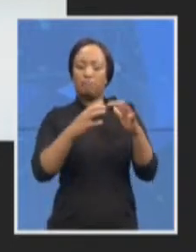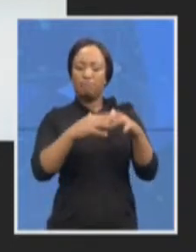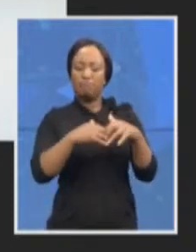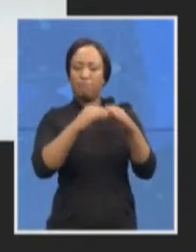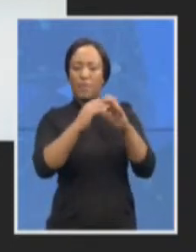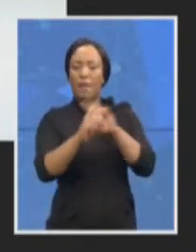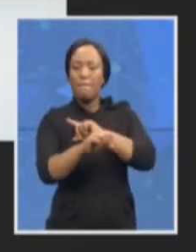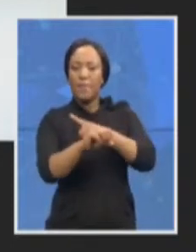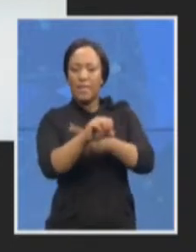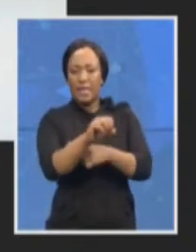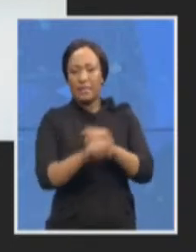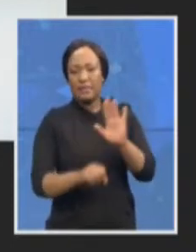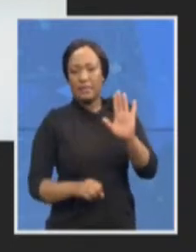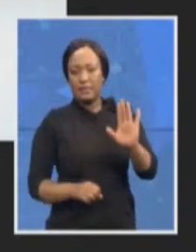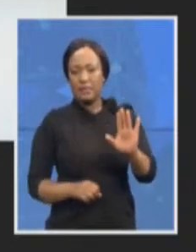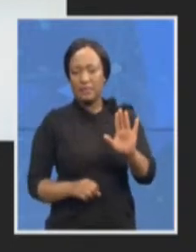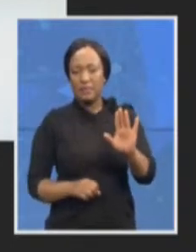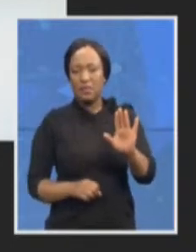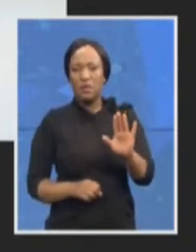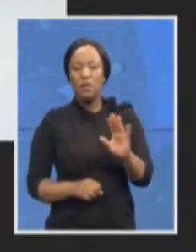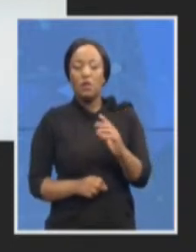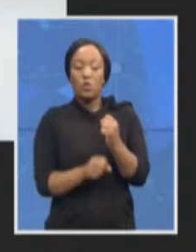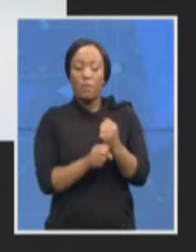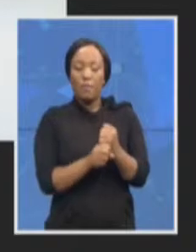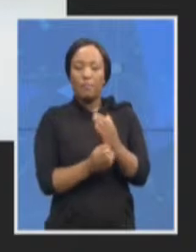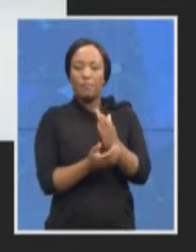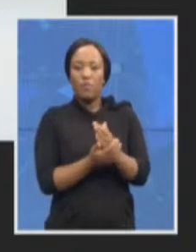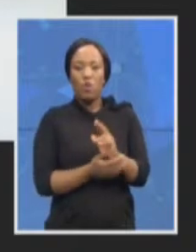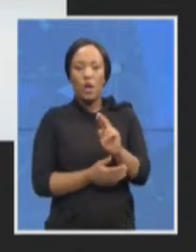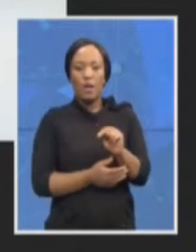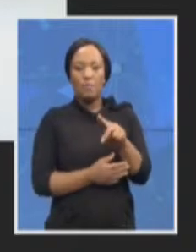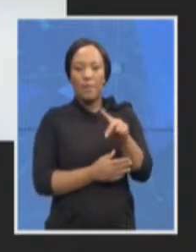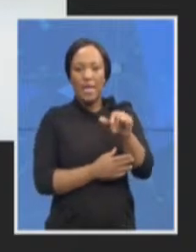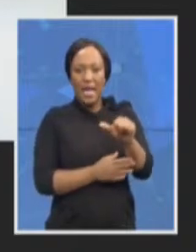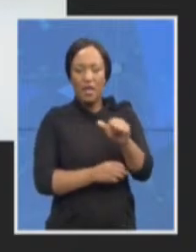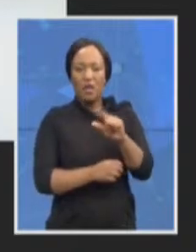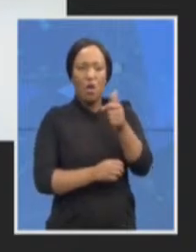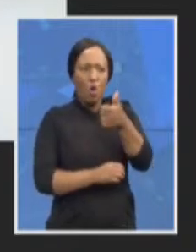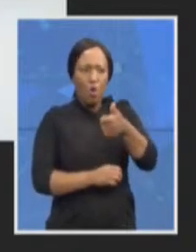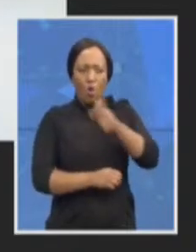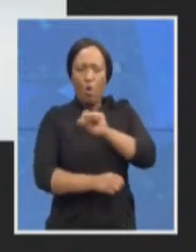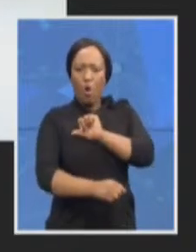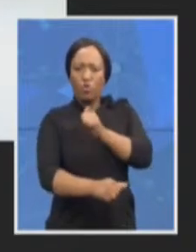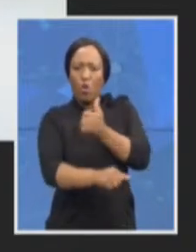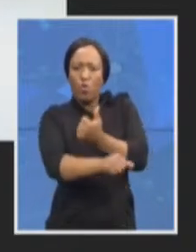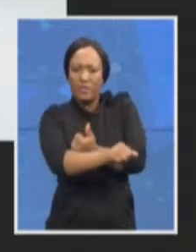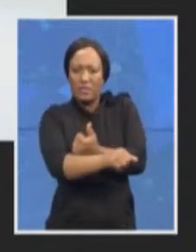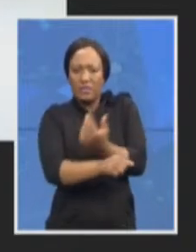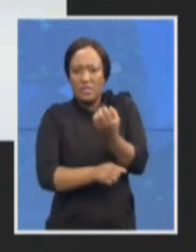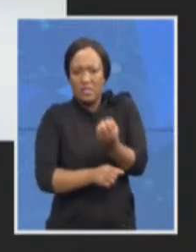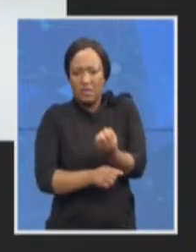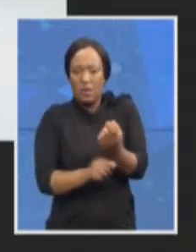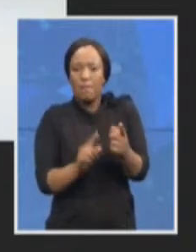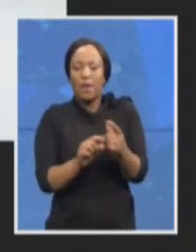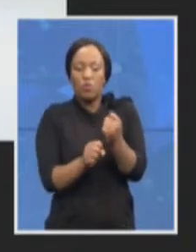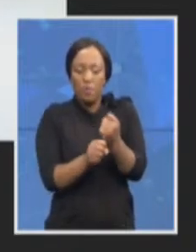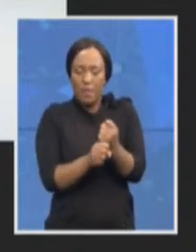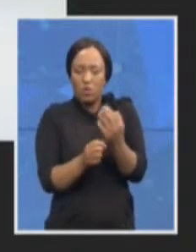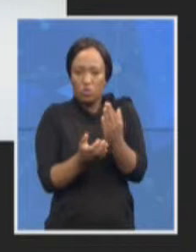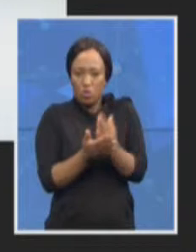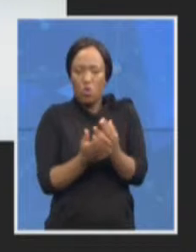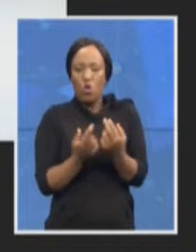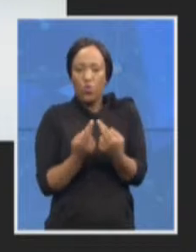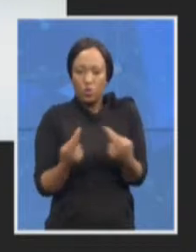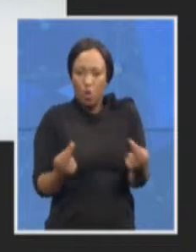as that mandated authority has the resources to be able to deal with these cases and that we don't